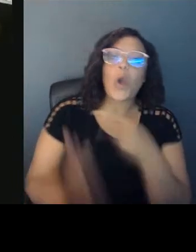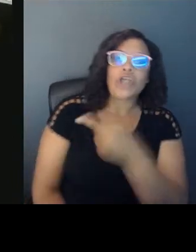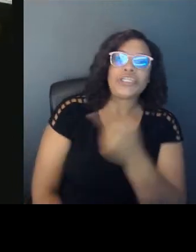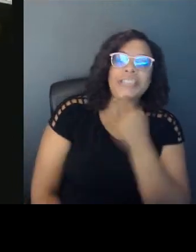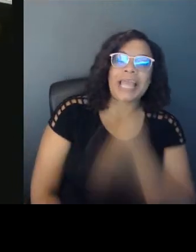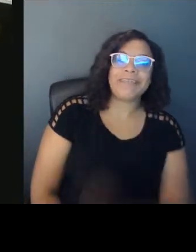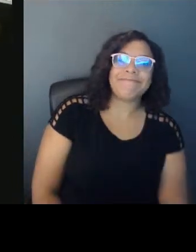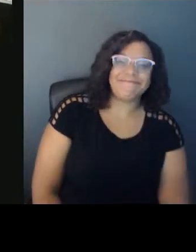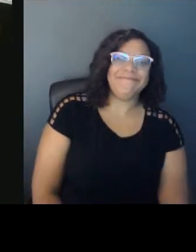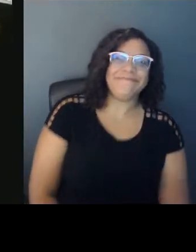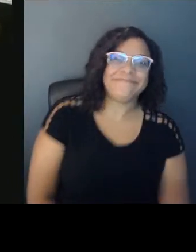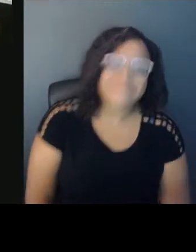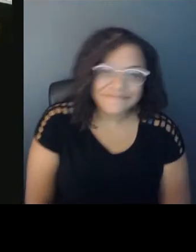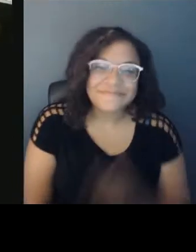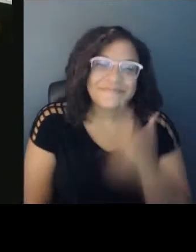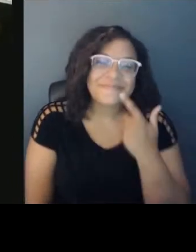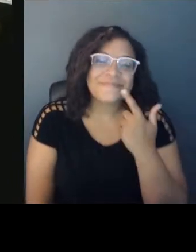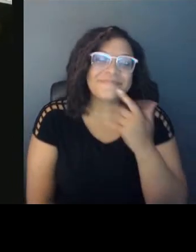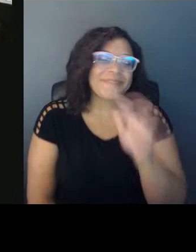No, seriously.